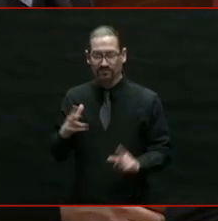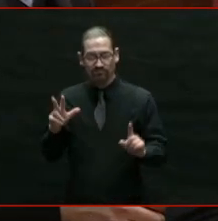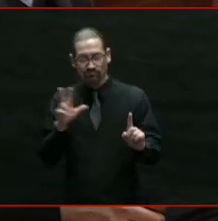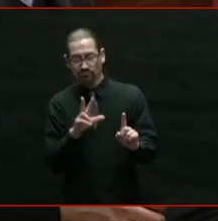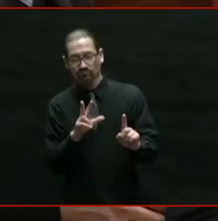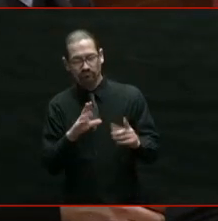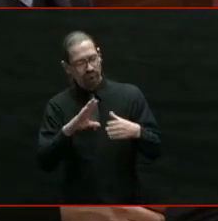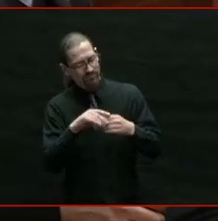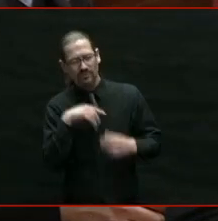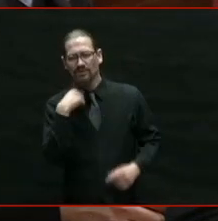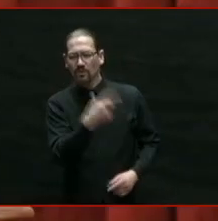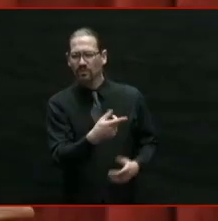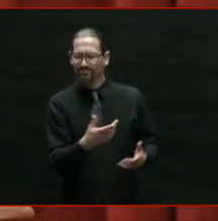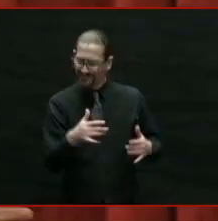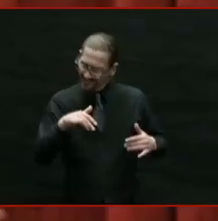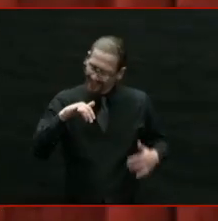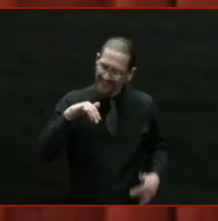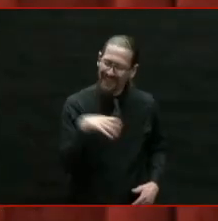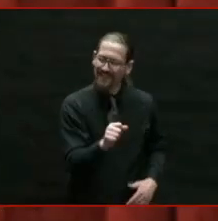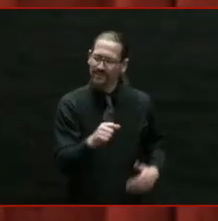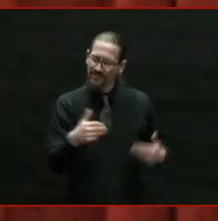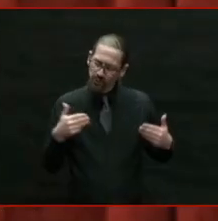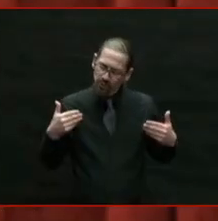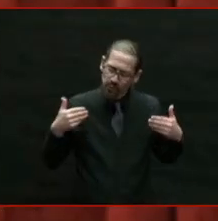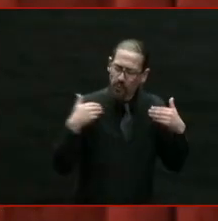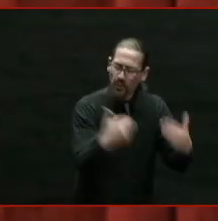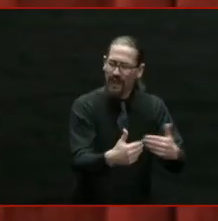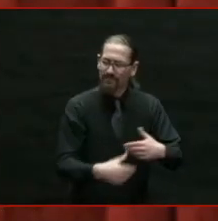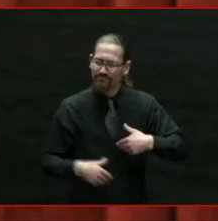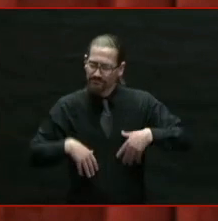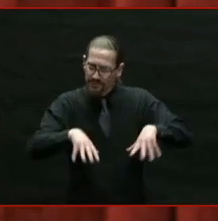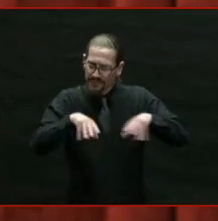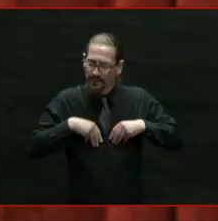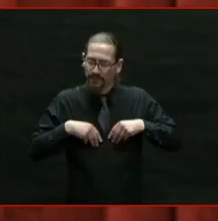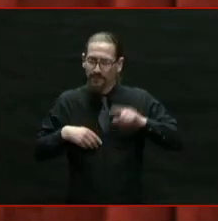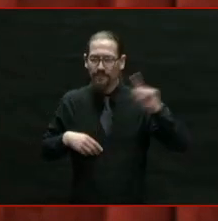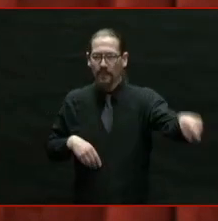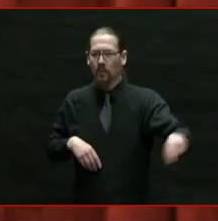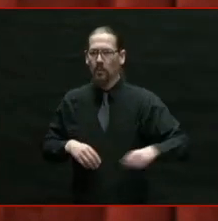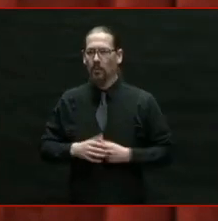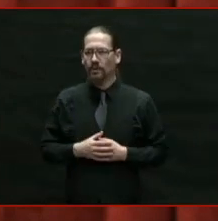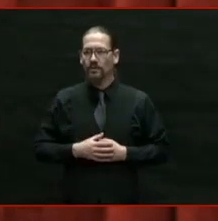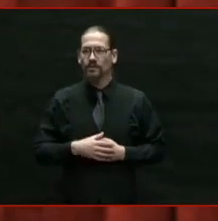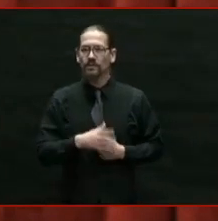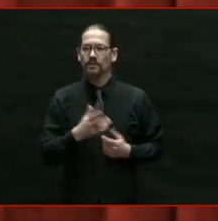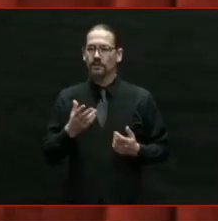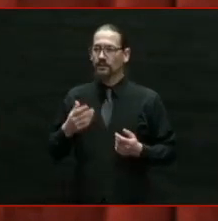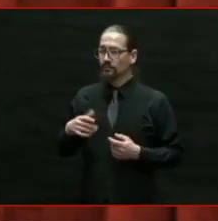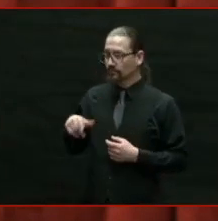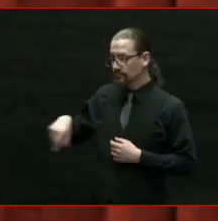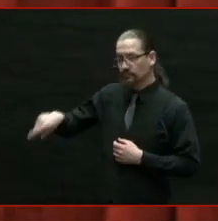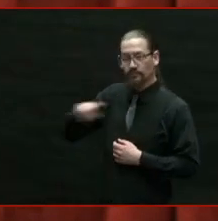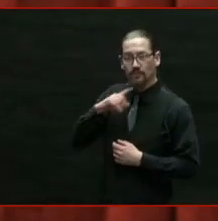They told me I had to take my own advice. They said it's okay to be unsure.